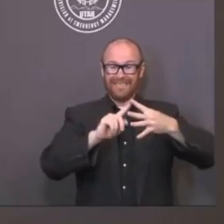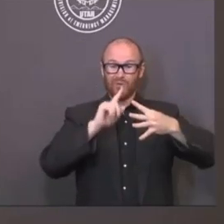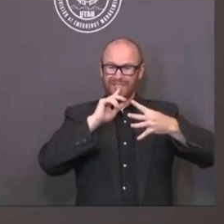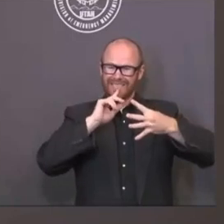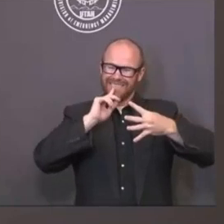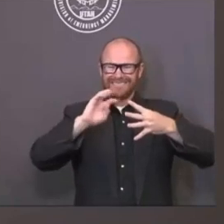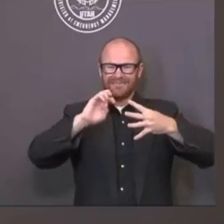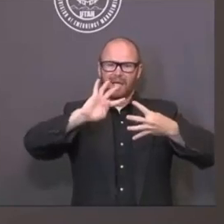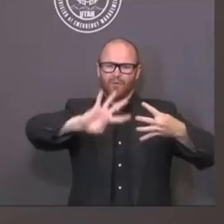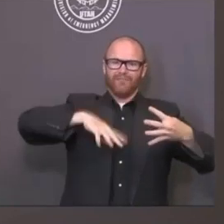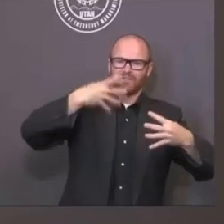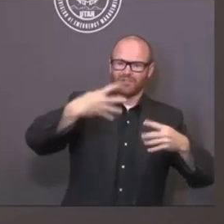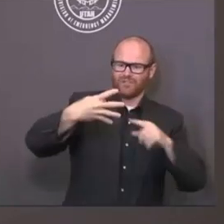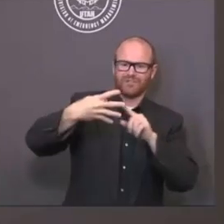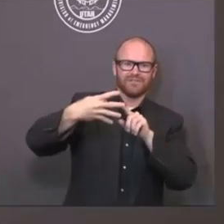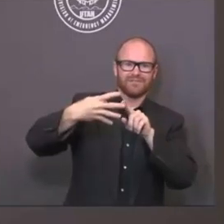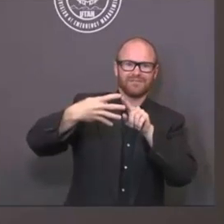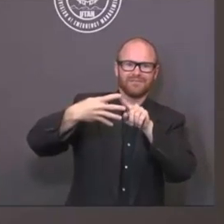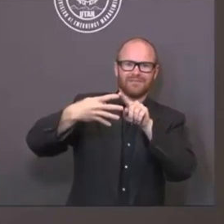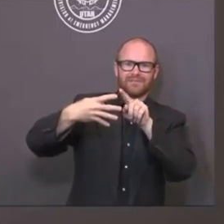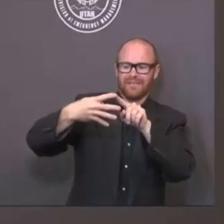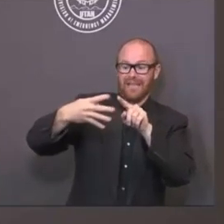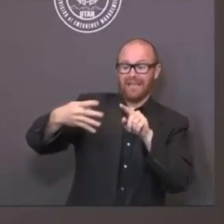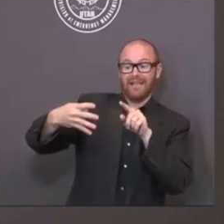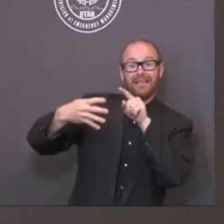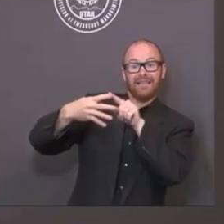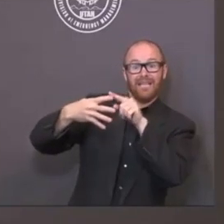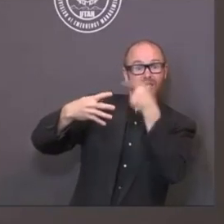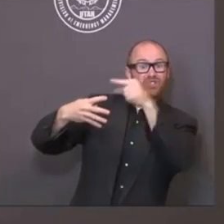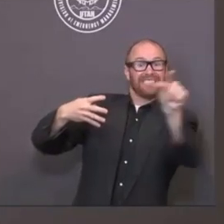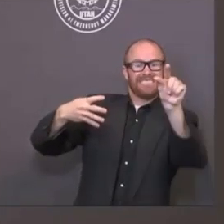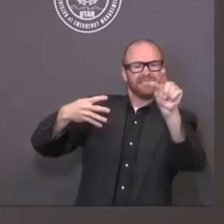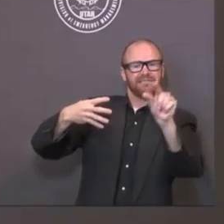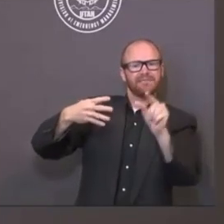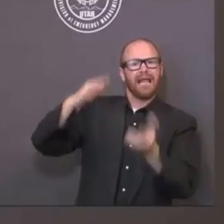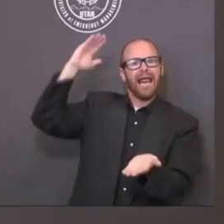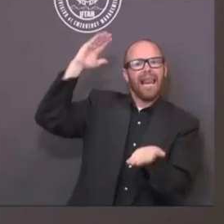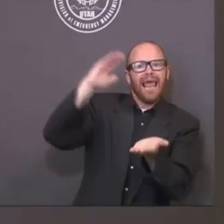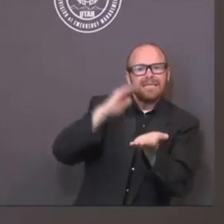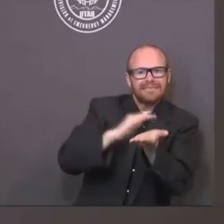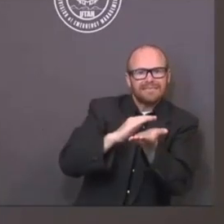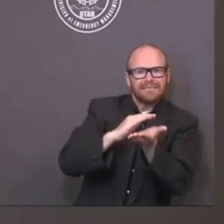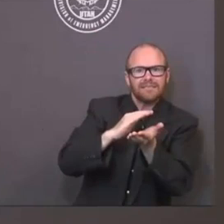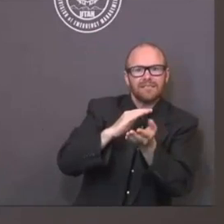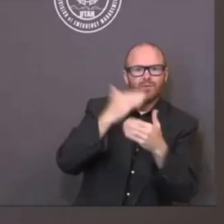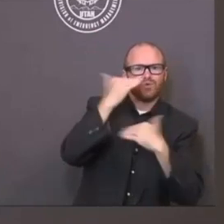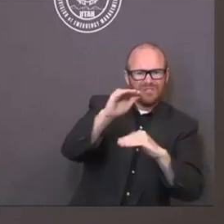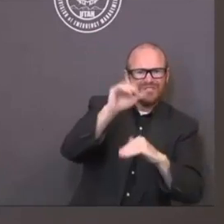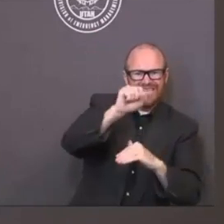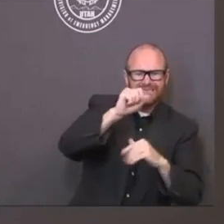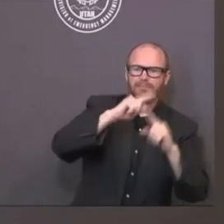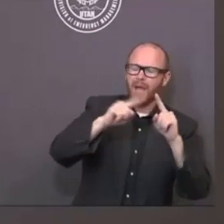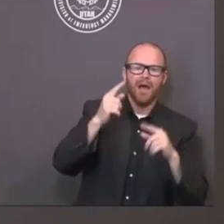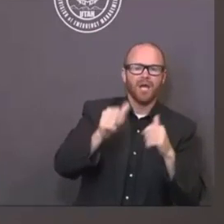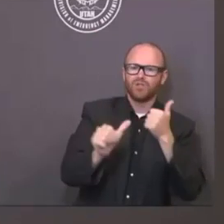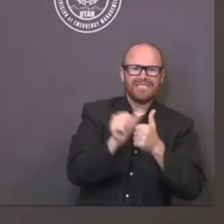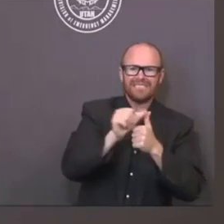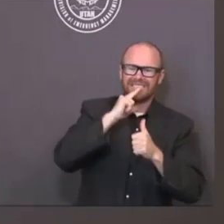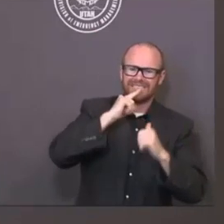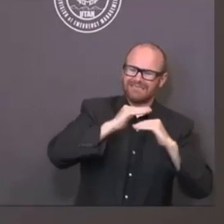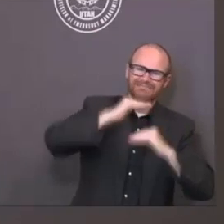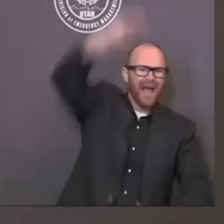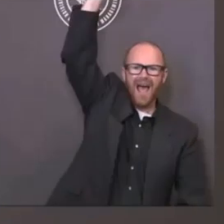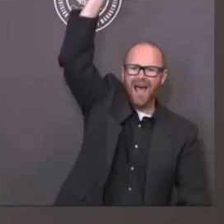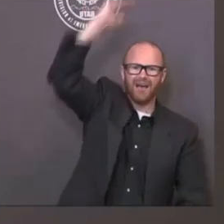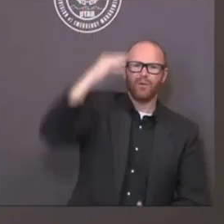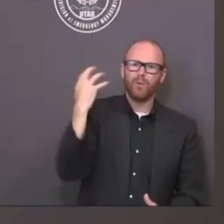seriously. We've got to do our part. Certainly until we get a vaccine, we're going to have to, in fact, have this become a more normal part of our